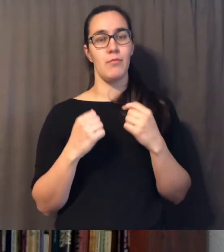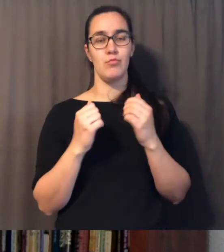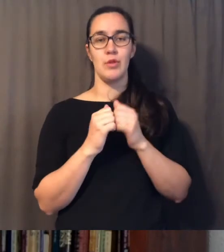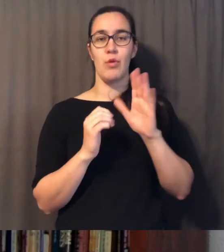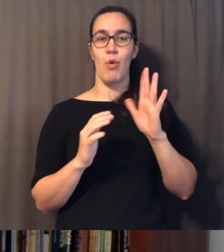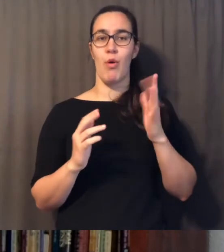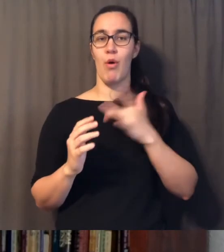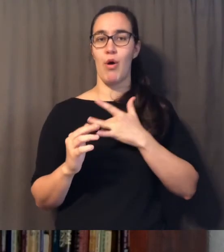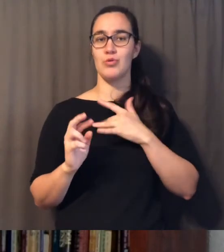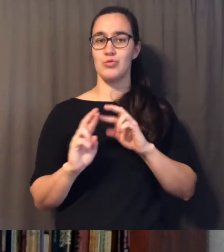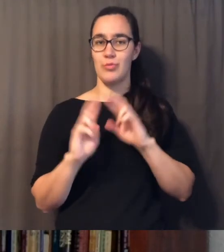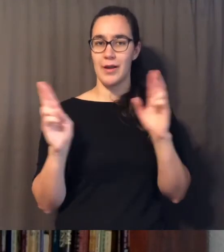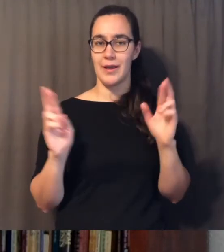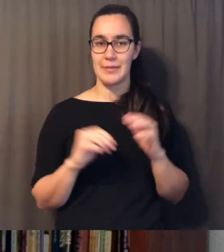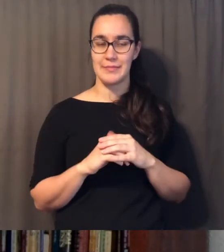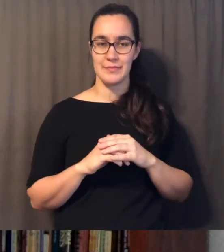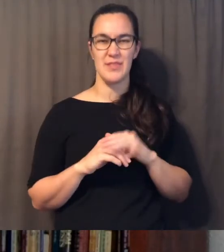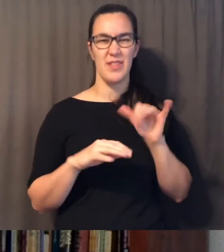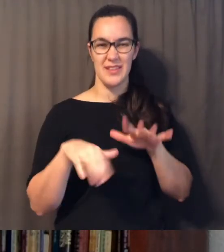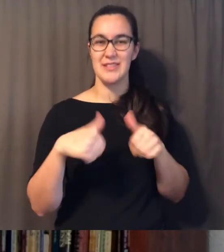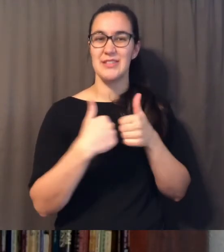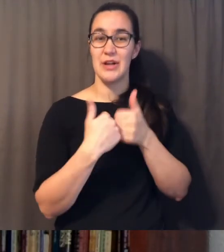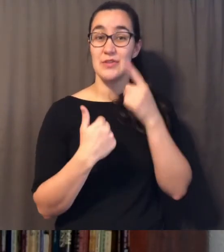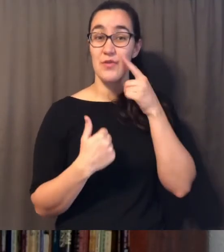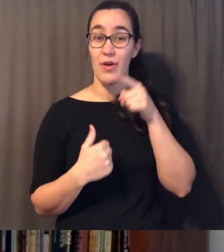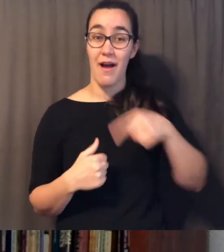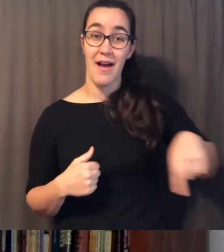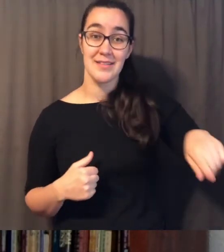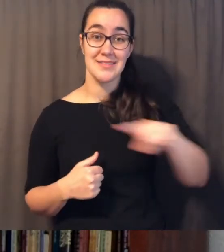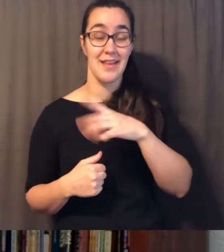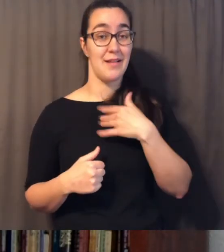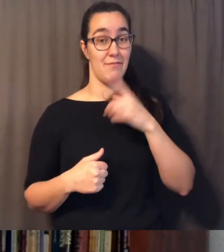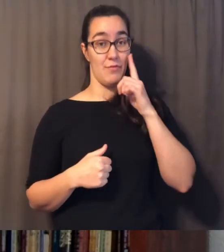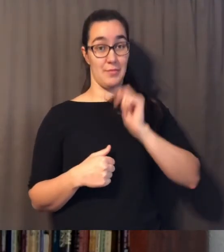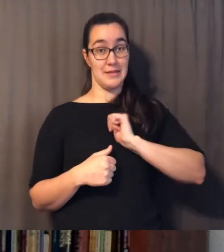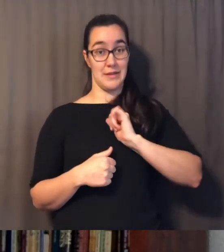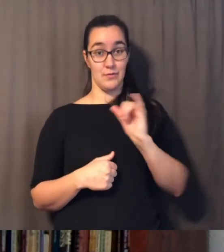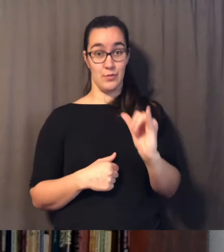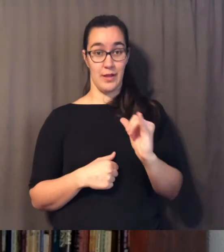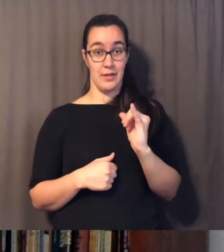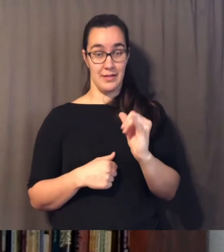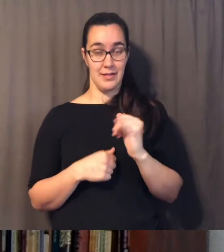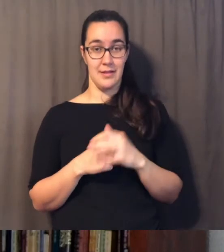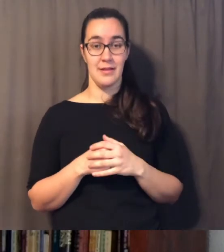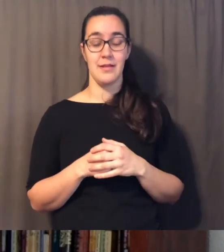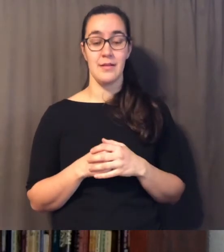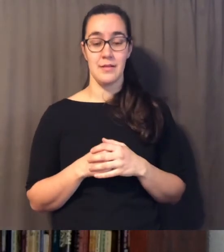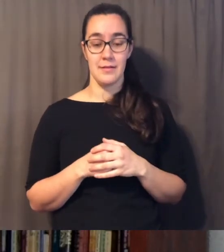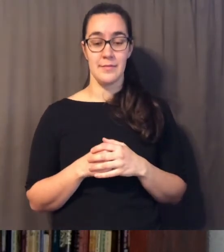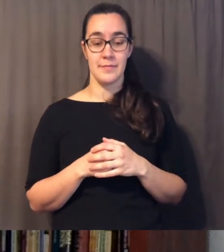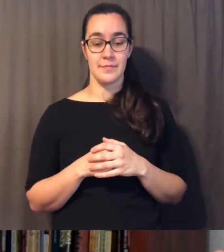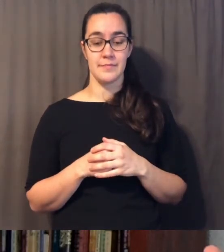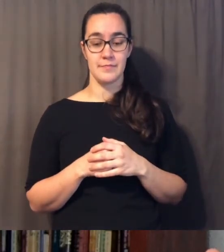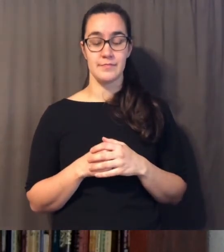and so that's my encouragement or challenge for us that's my challenge for myself as well that as we walk toward good